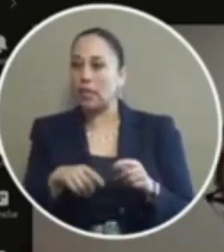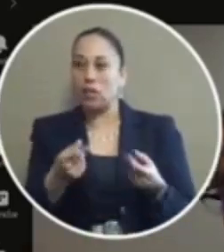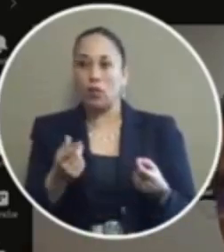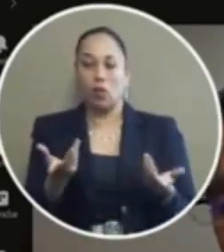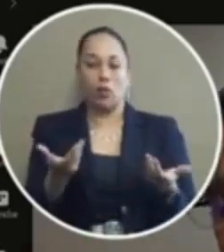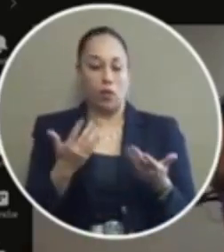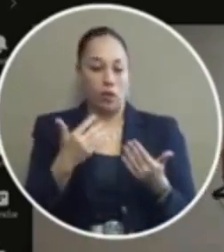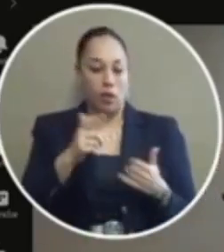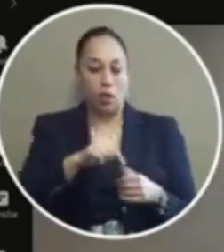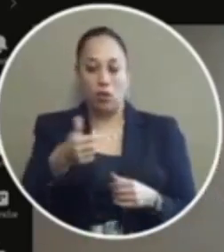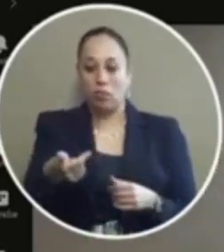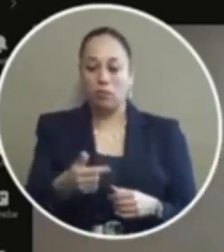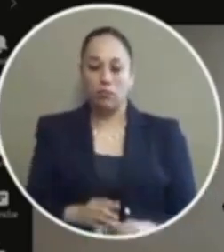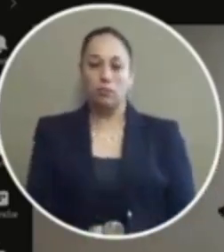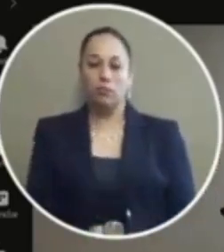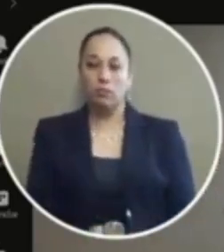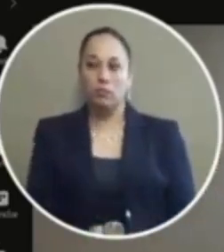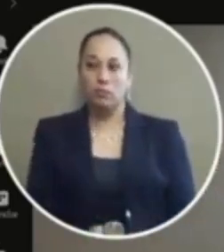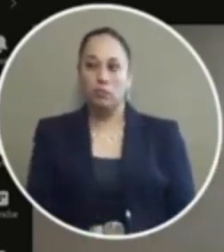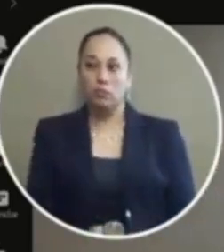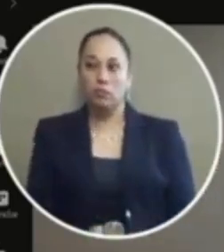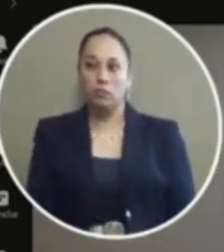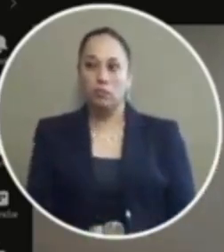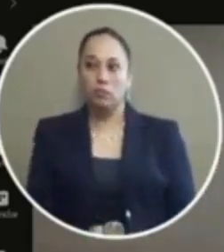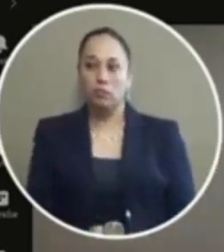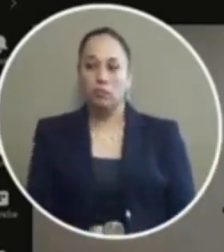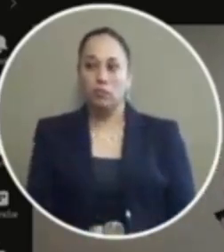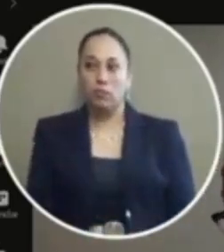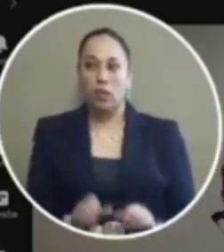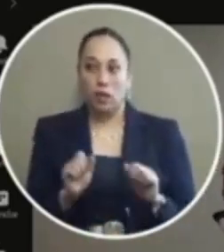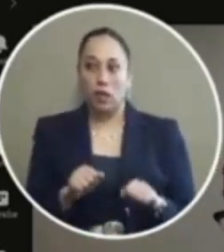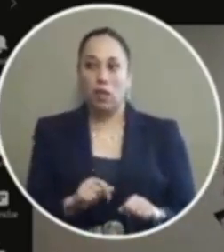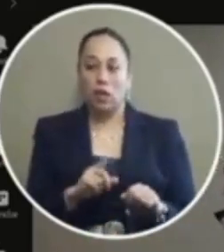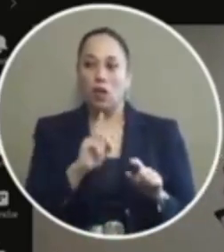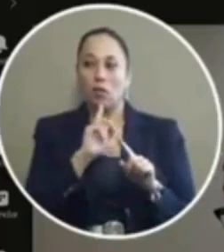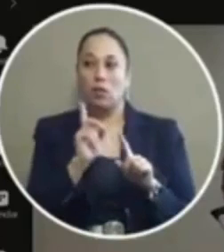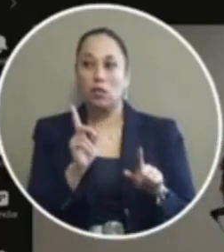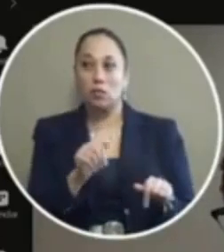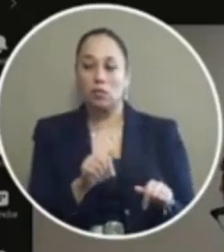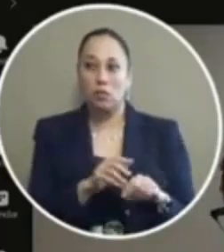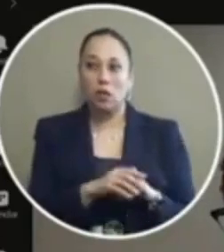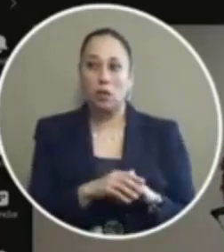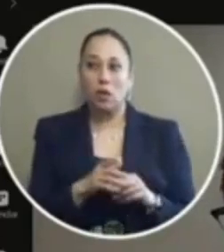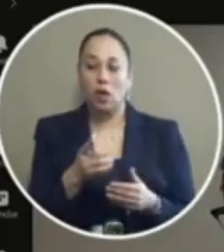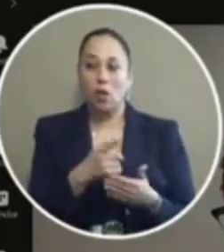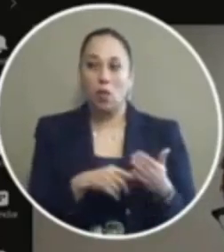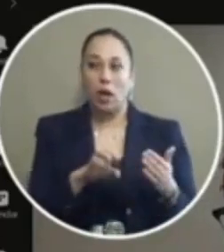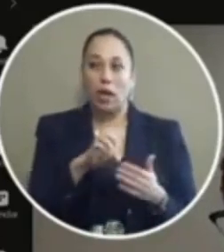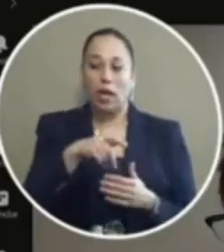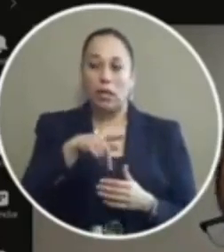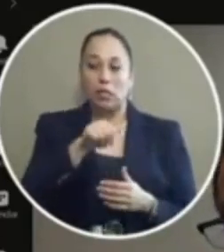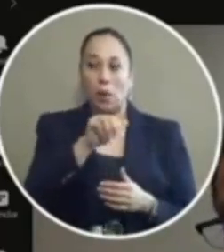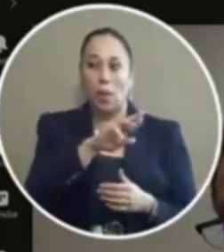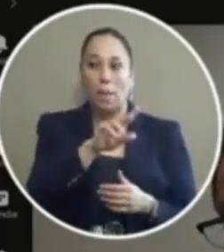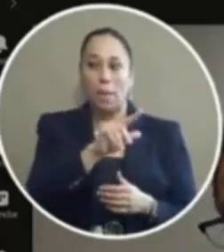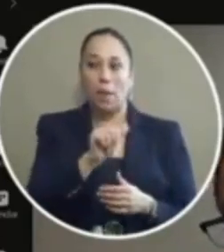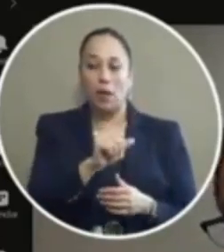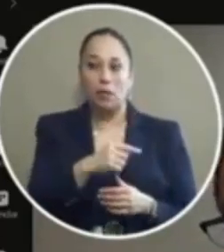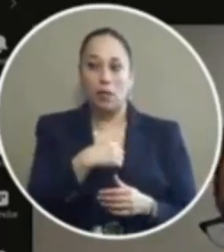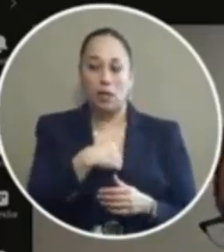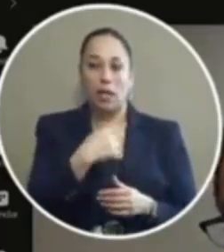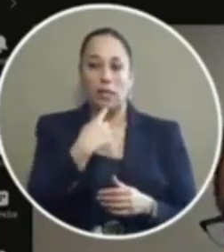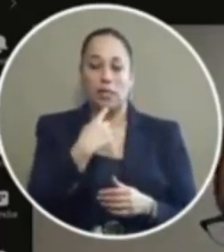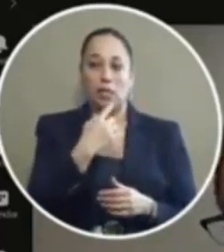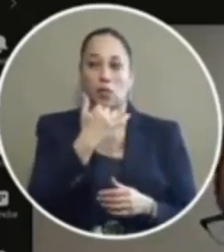I'll let you go on if I could respond to that briefly because there's a lot of things what Mr. Esparza said that I had incorrect and I